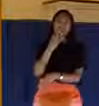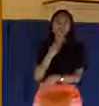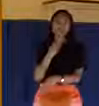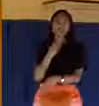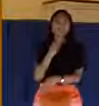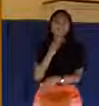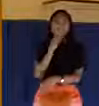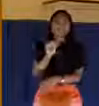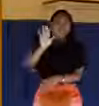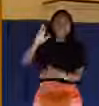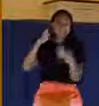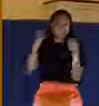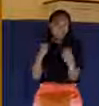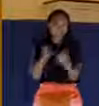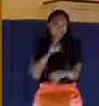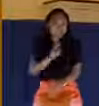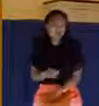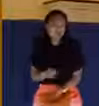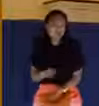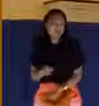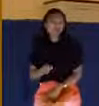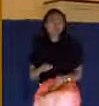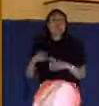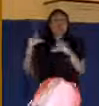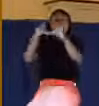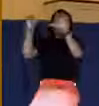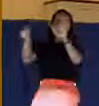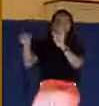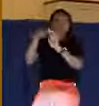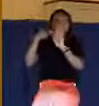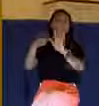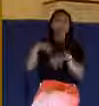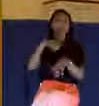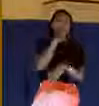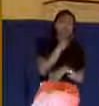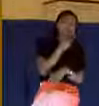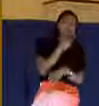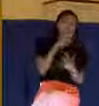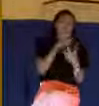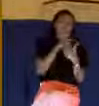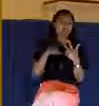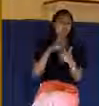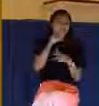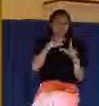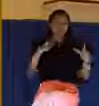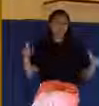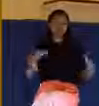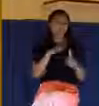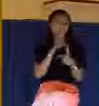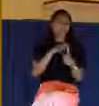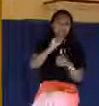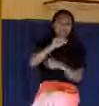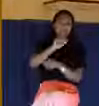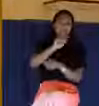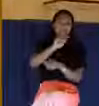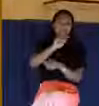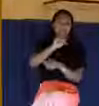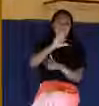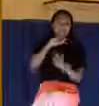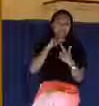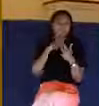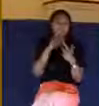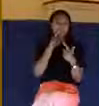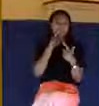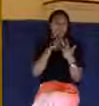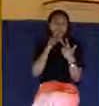according to John 19, 20, was written in Aramaic, Hebrew and Greek so that everyone who passed by could read it and know. And people that